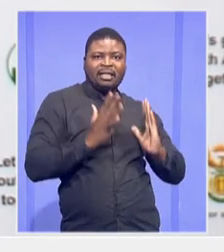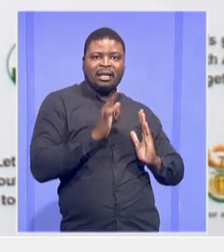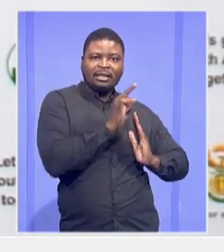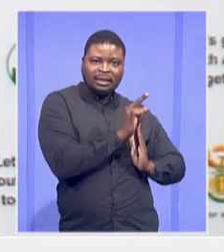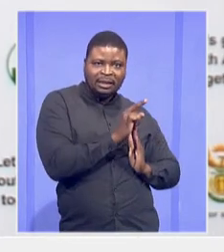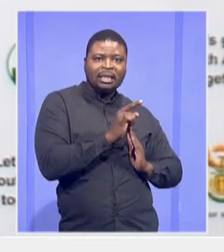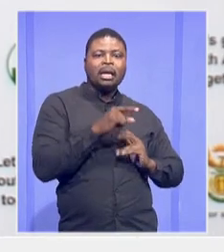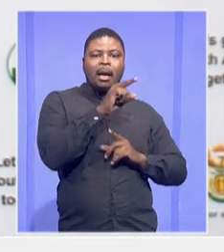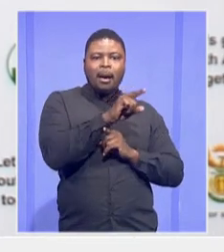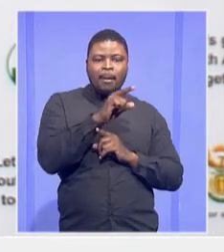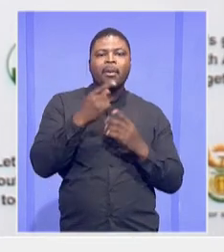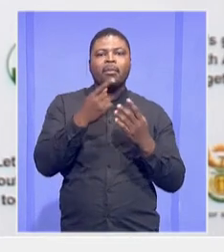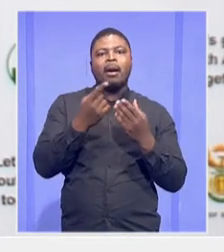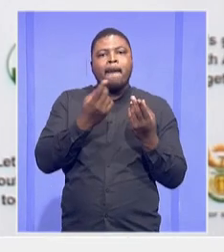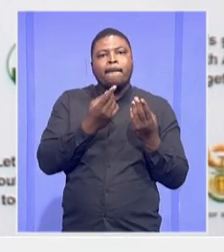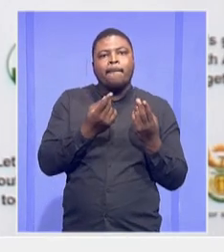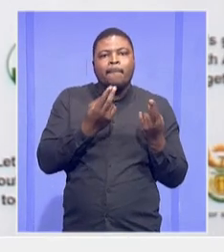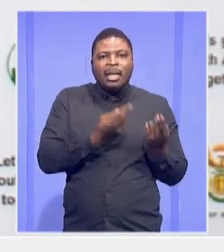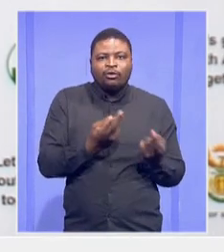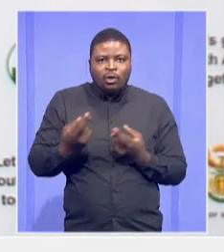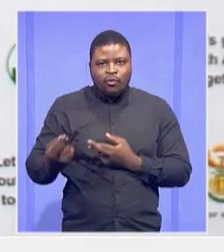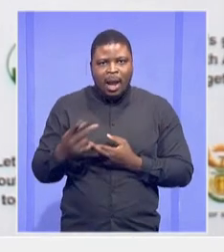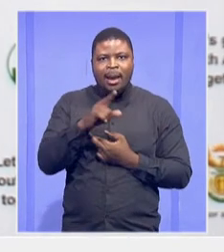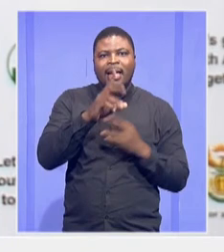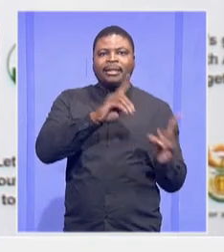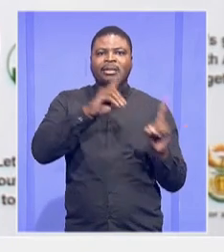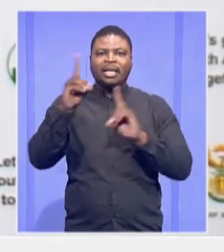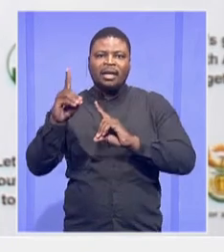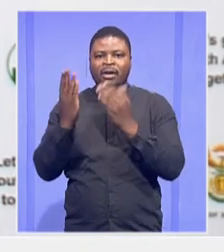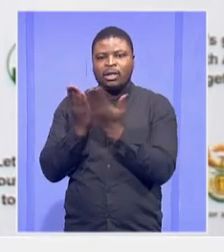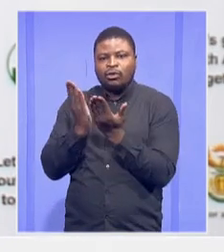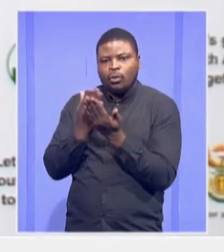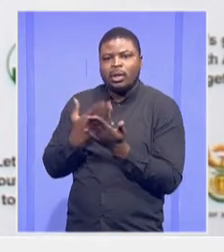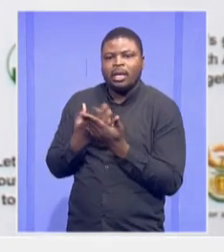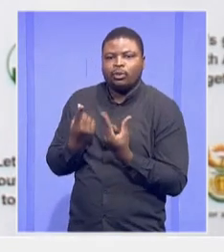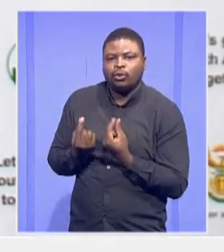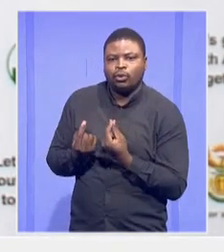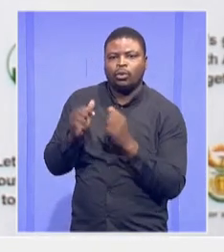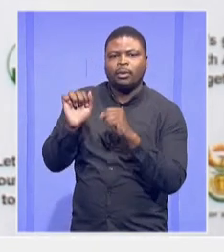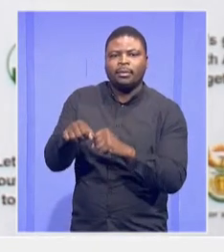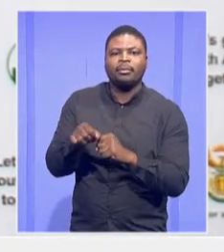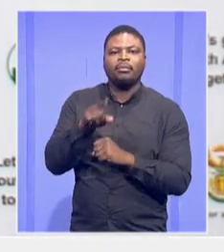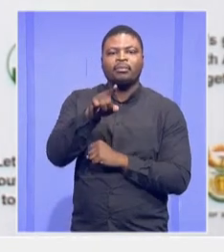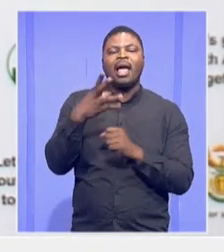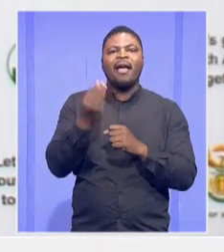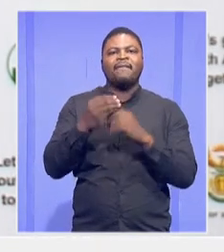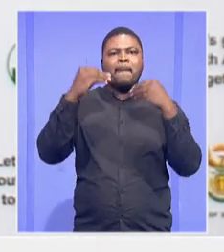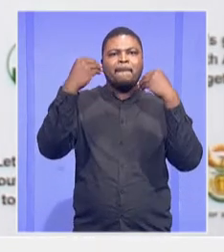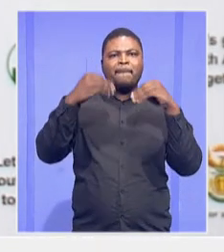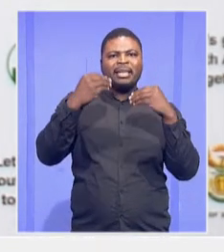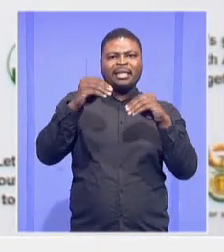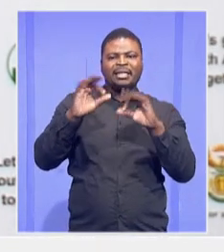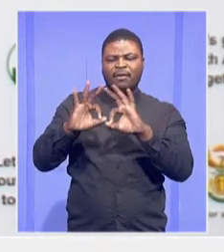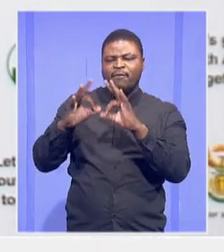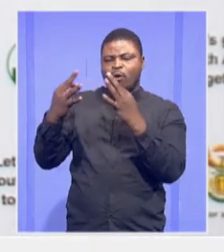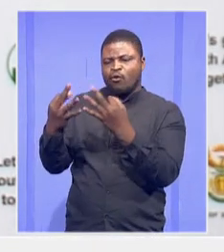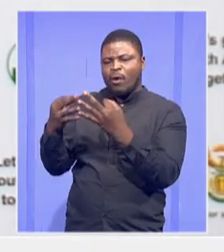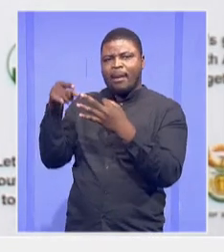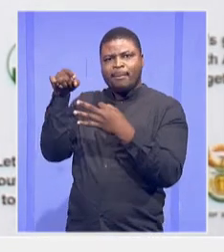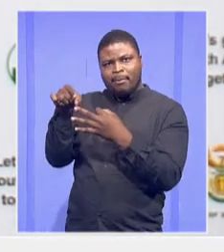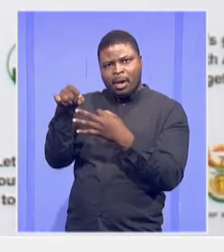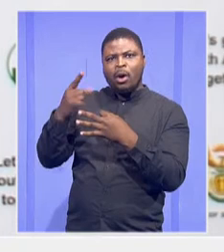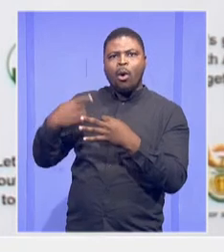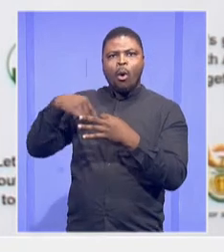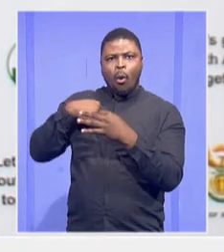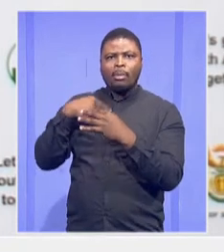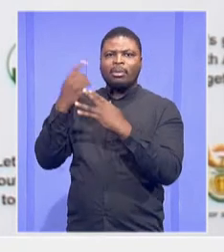and contestation of what is called, I'm sure you know about it, business forums. We've had to intervene.